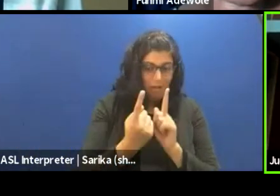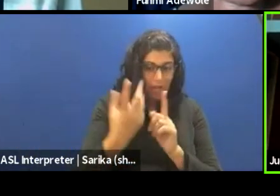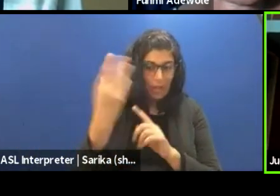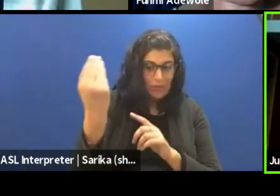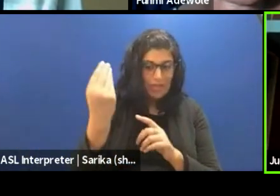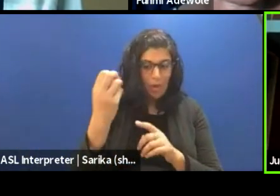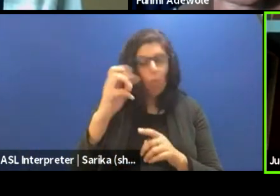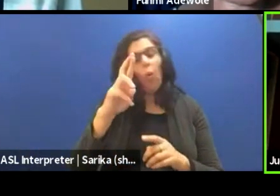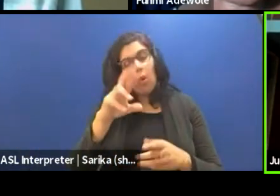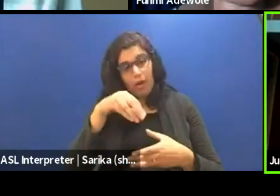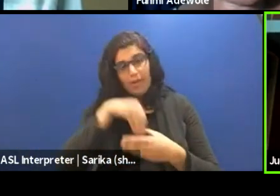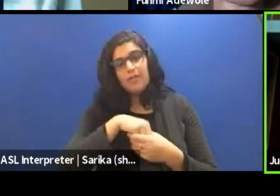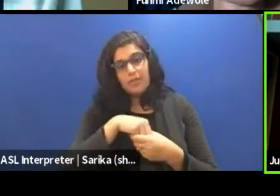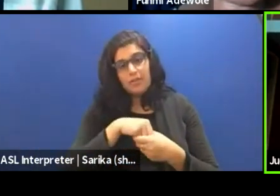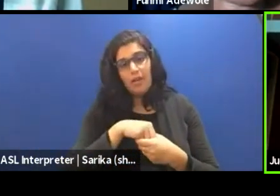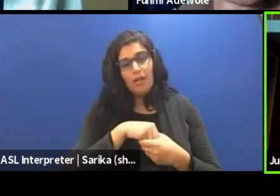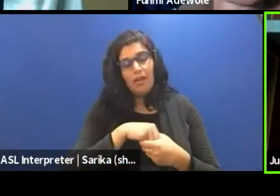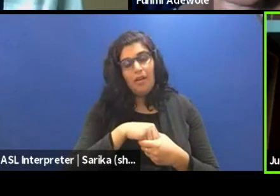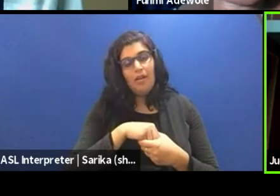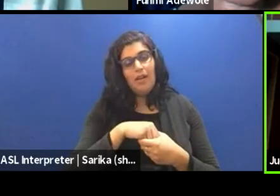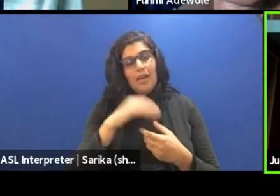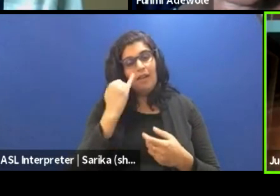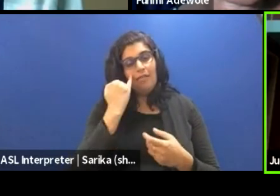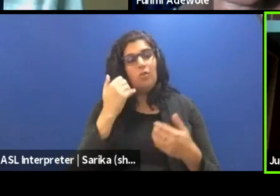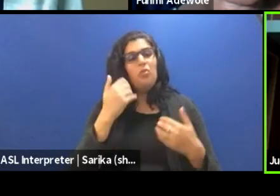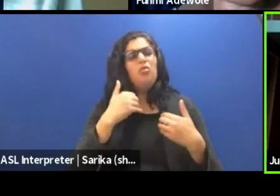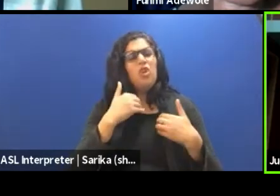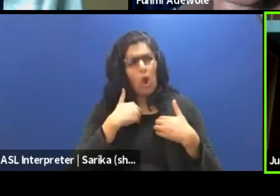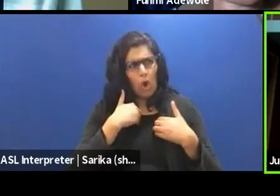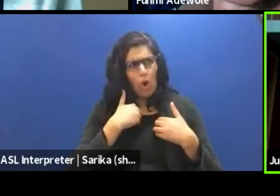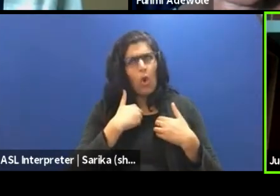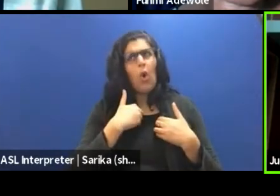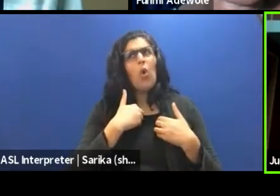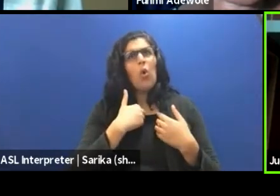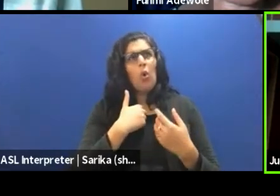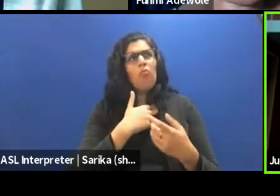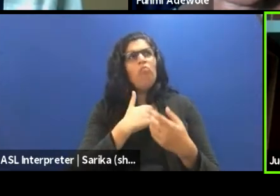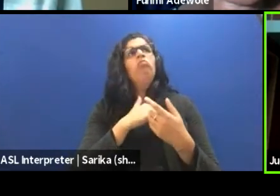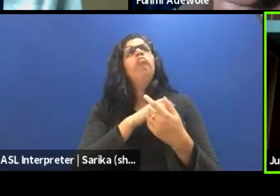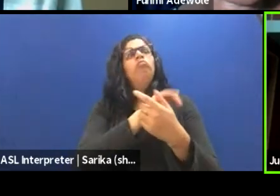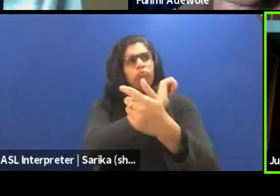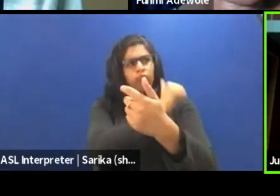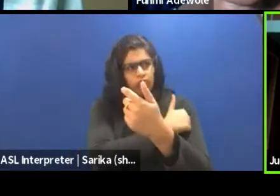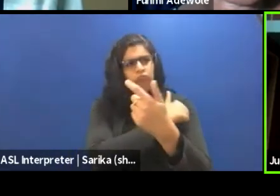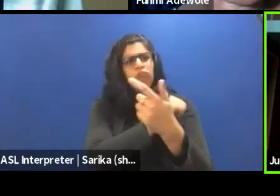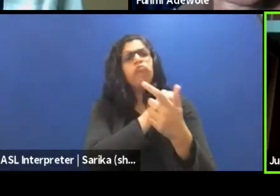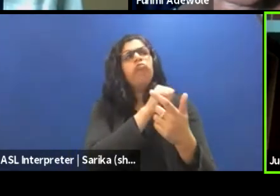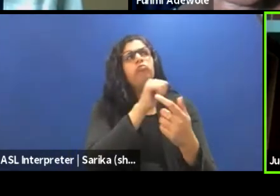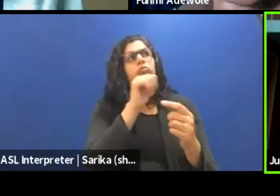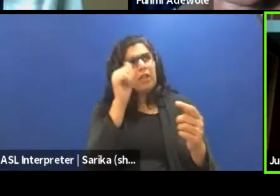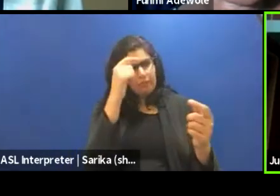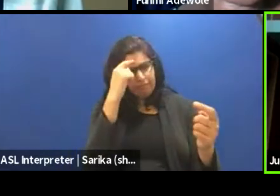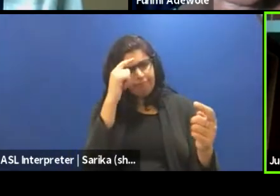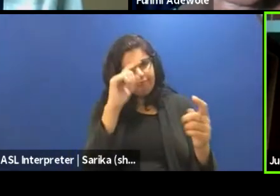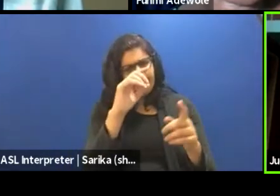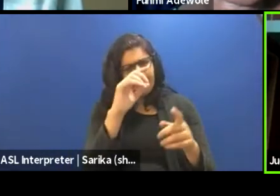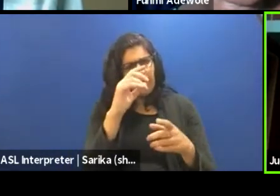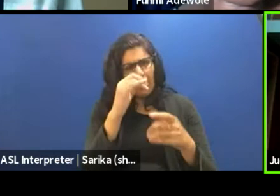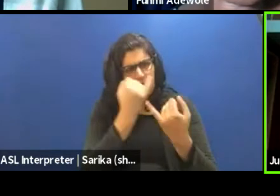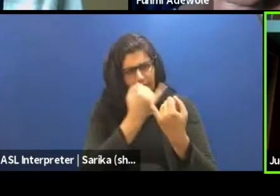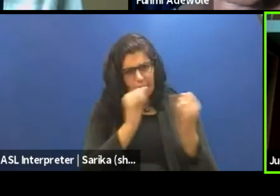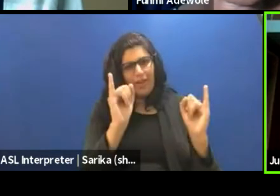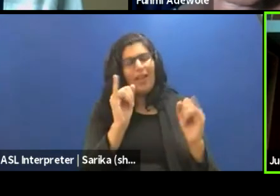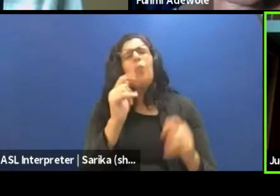inside. That means if you have enough authorial independence where you can decide what not and what not. Because I'm sure there are some producers